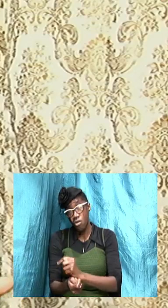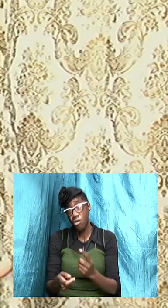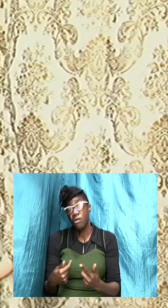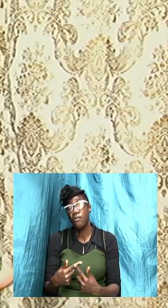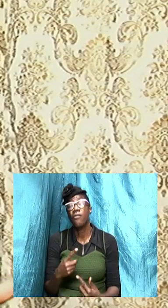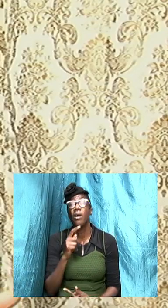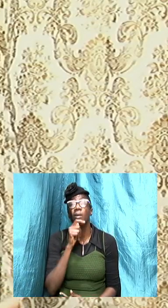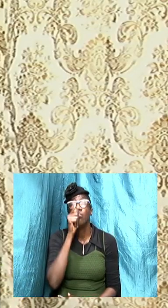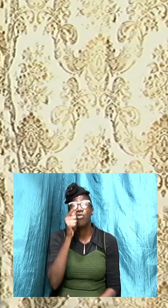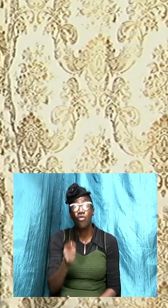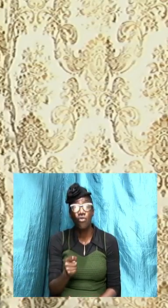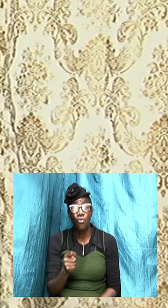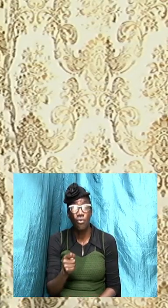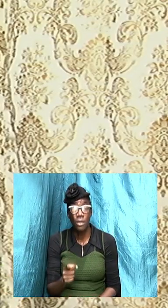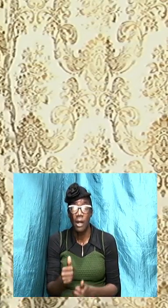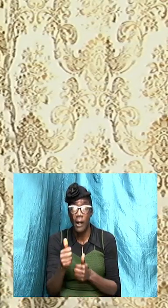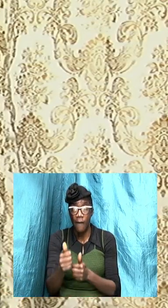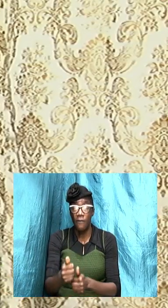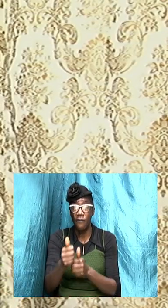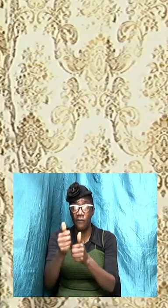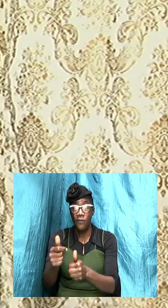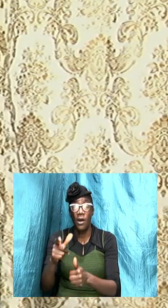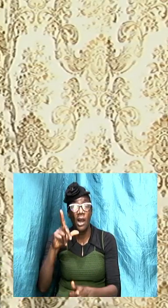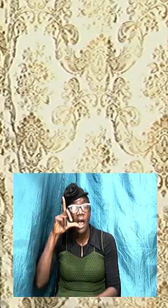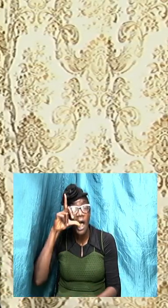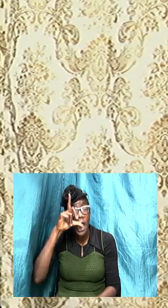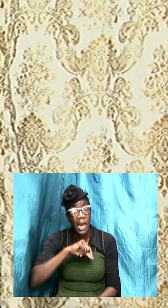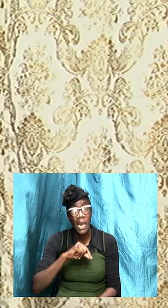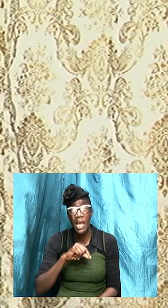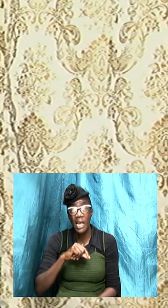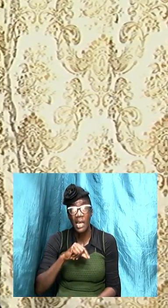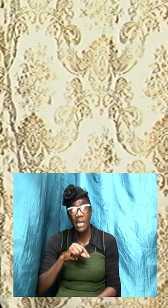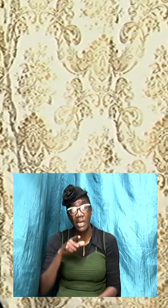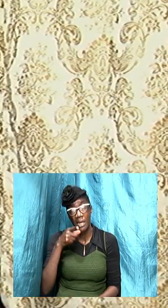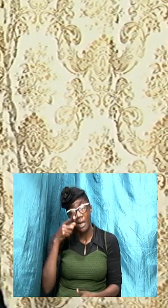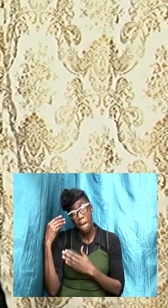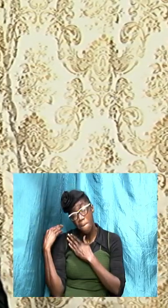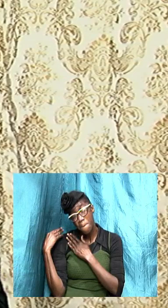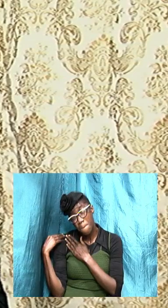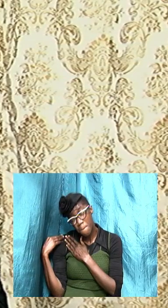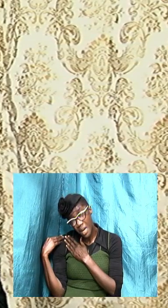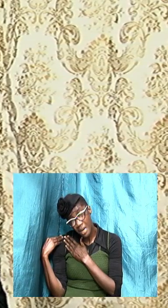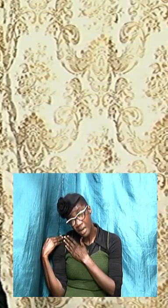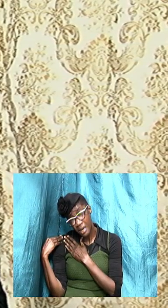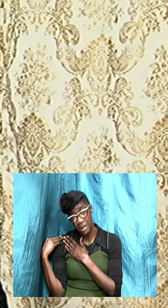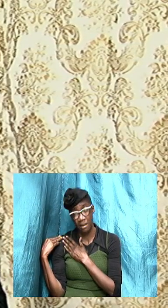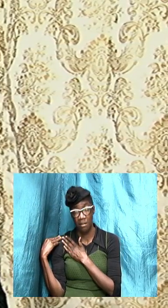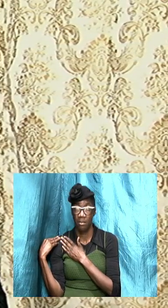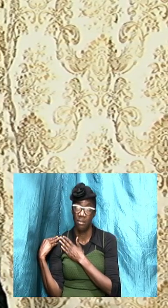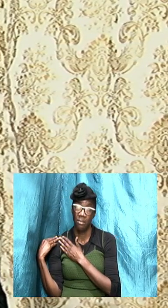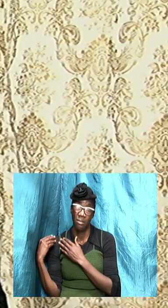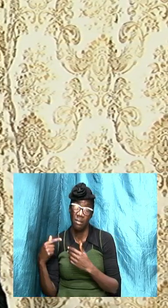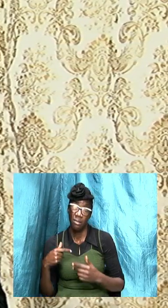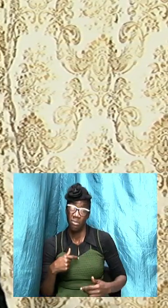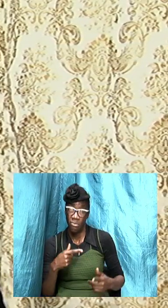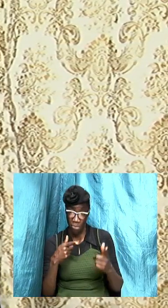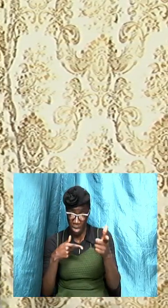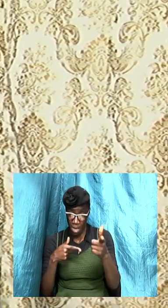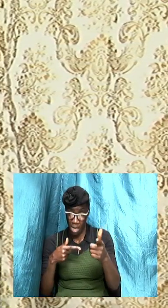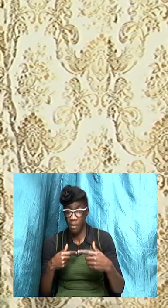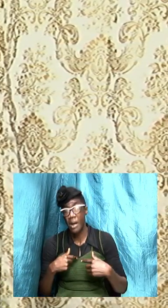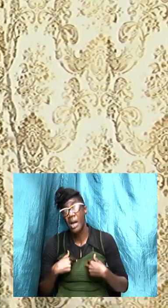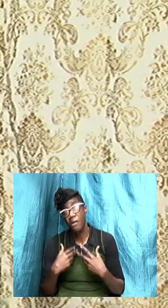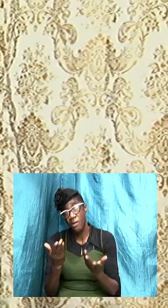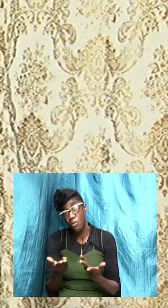know follow a lie as it were and it's a burden that I have you know I want souls to you know